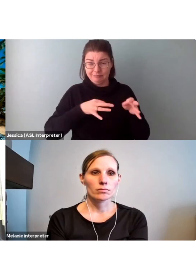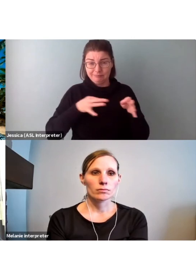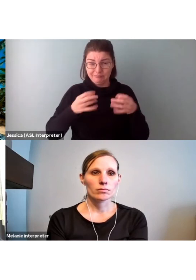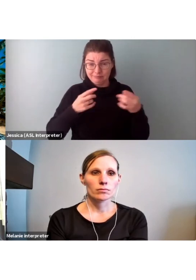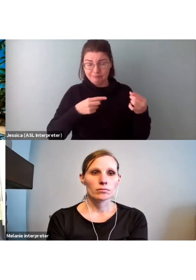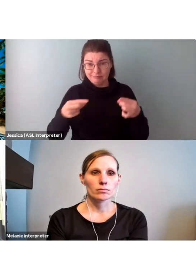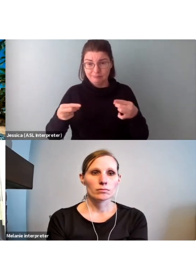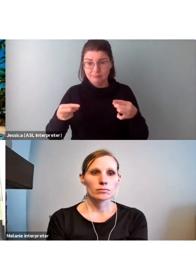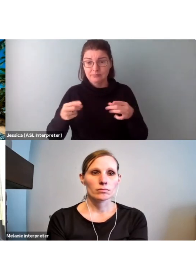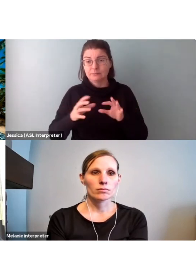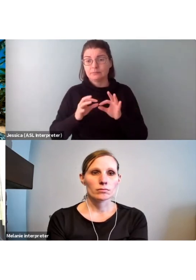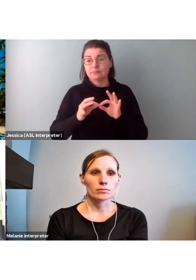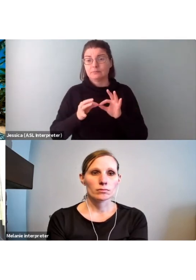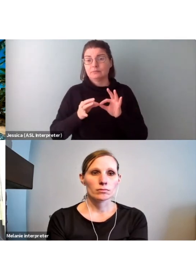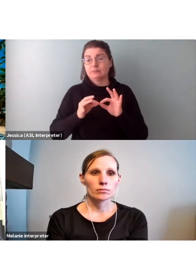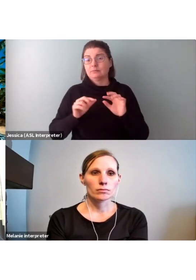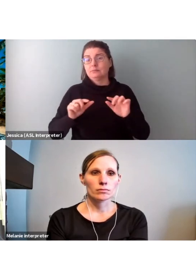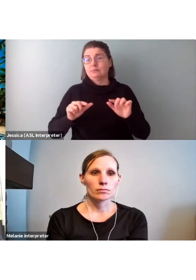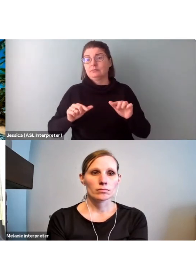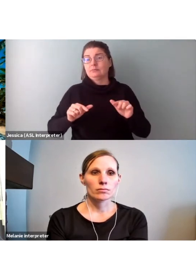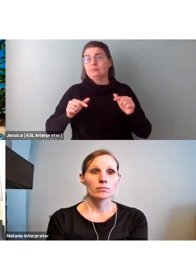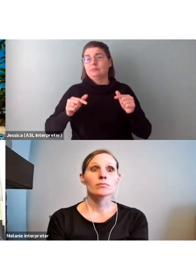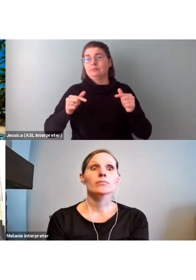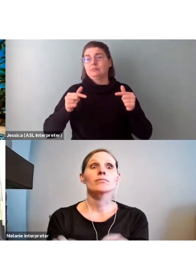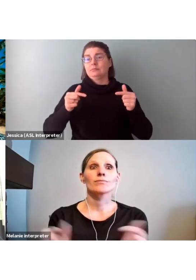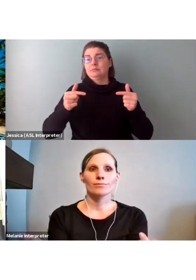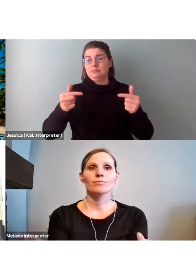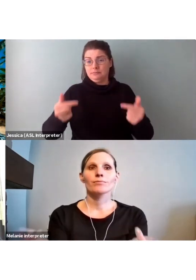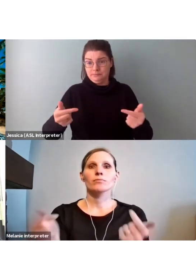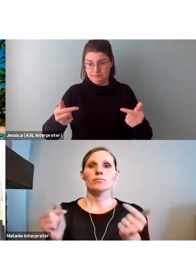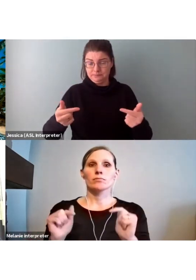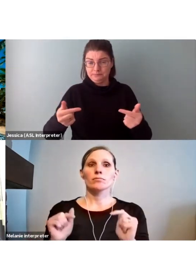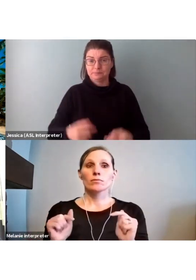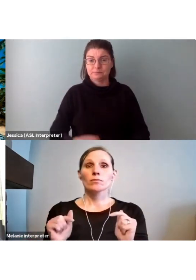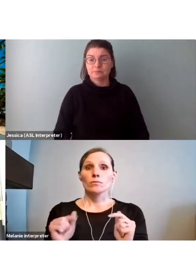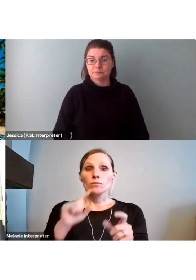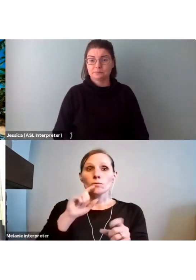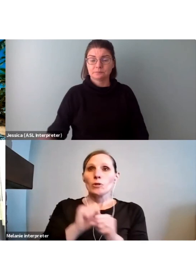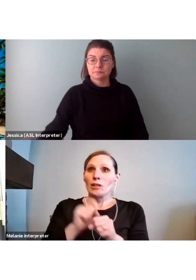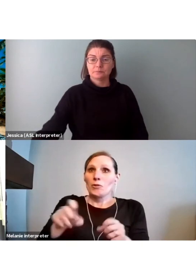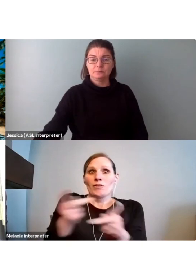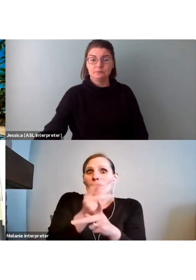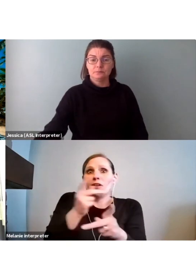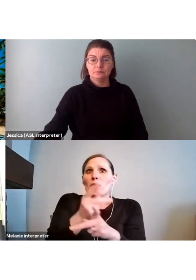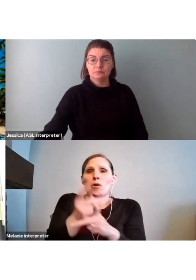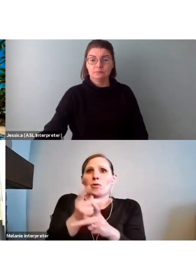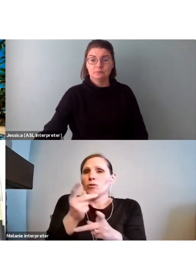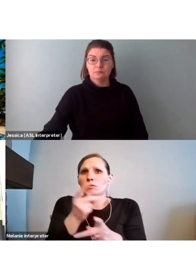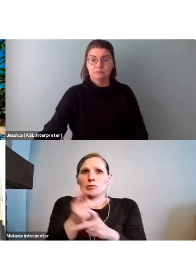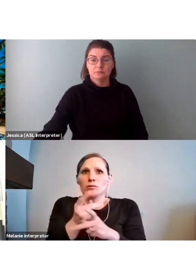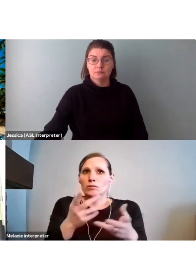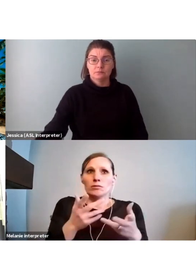you know, that allow you to come to a balanced budget, where the expenses and the